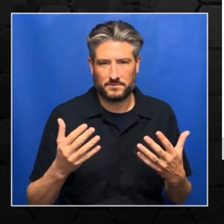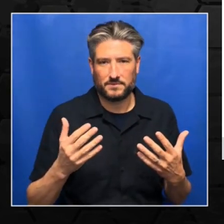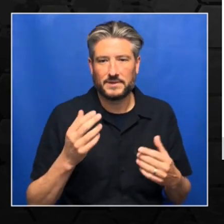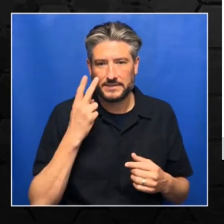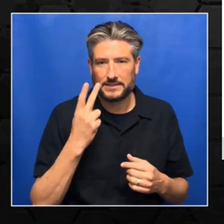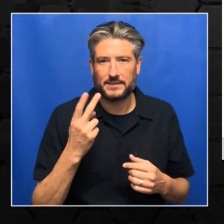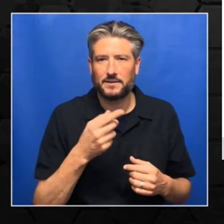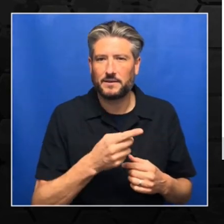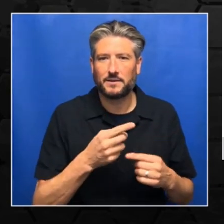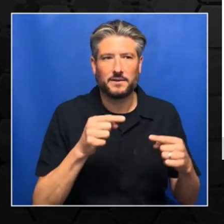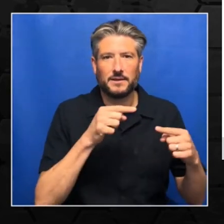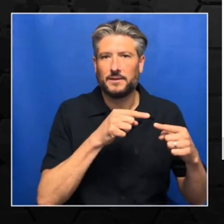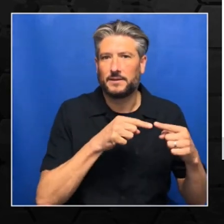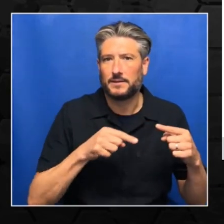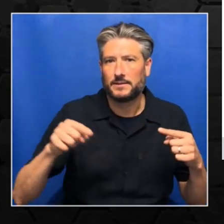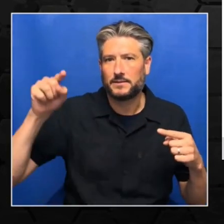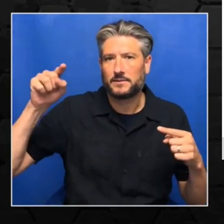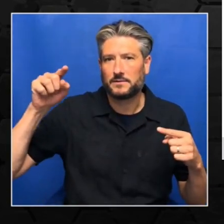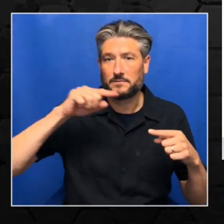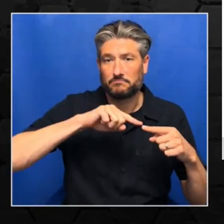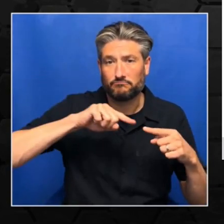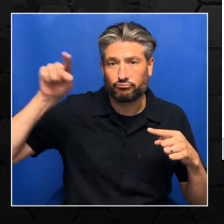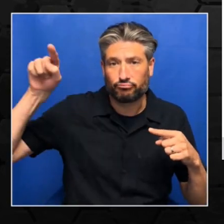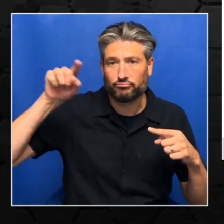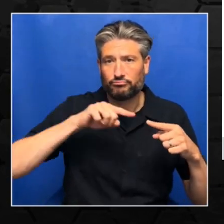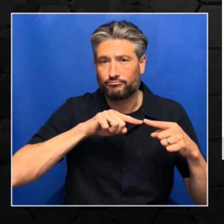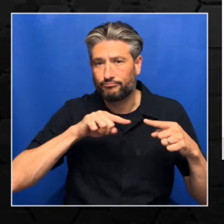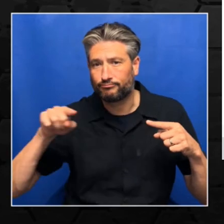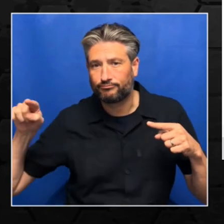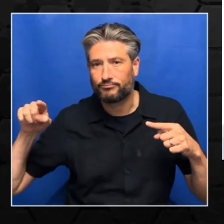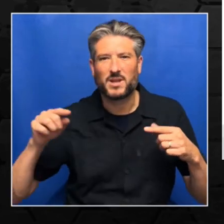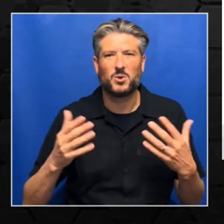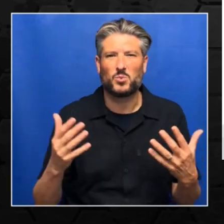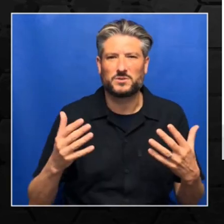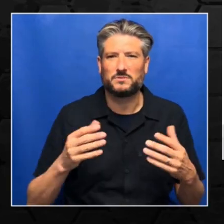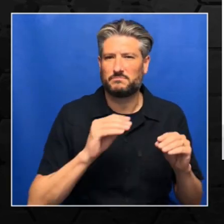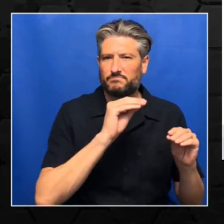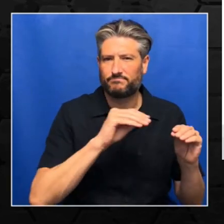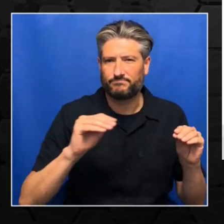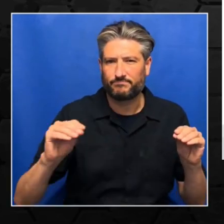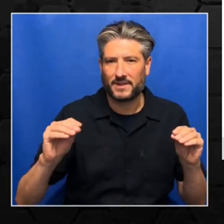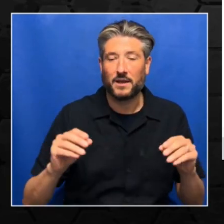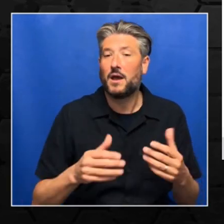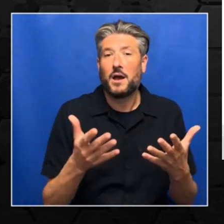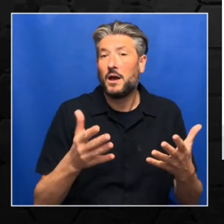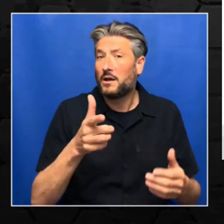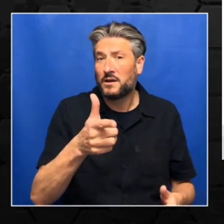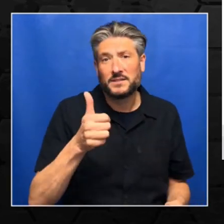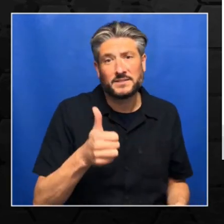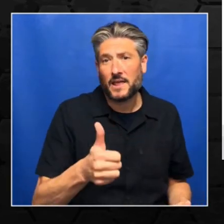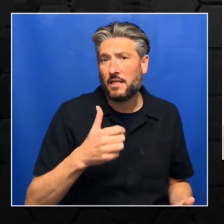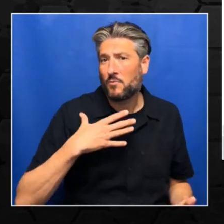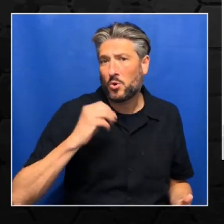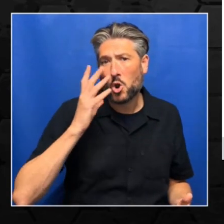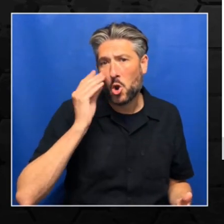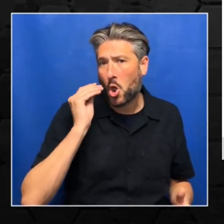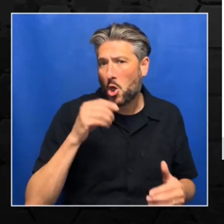So that's where the learning rate is. And if you want to learn more about it, you can just go to these links which are provided.